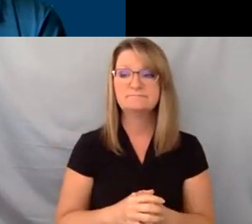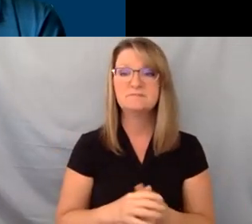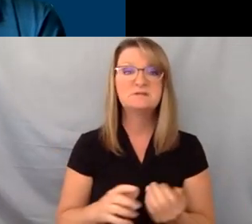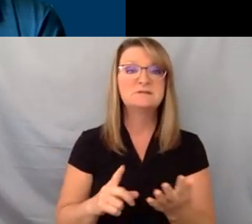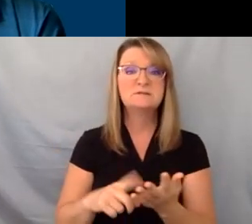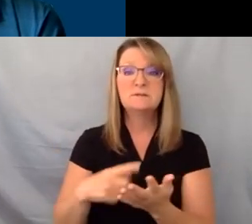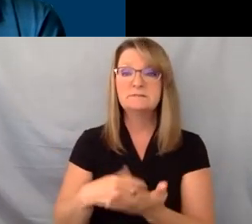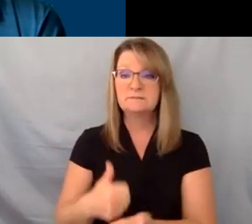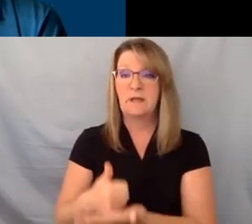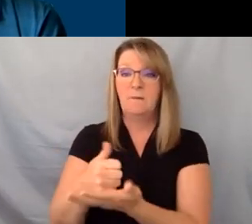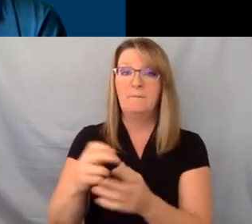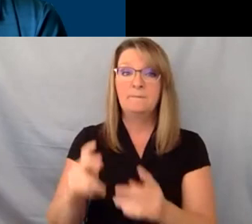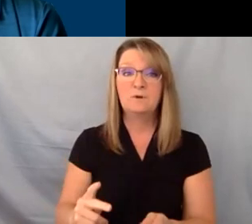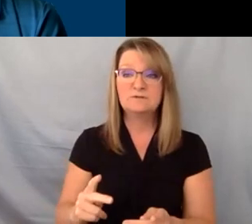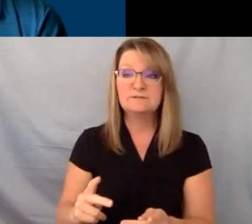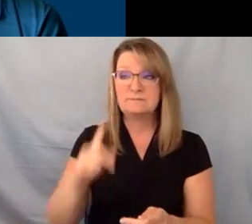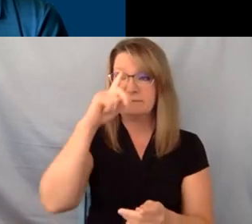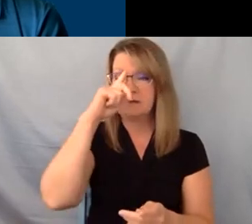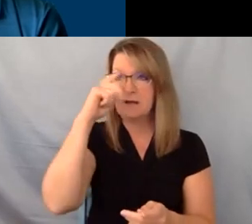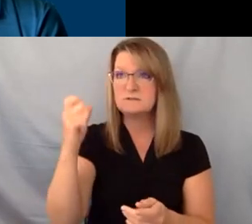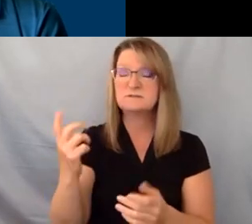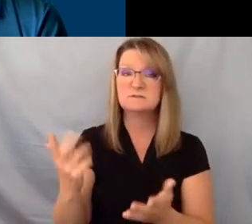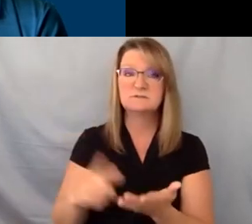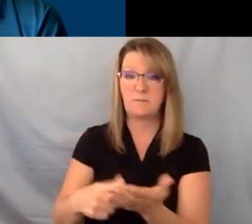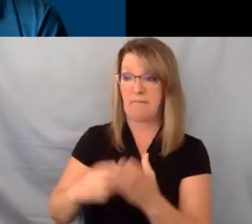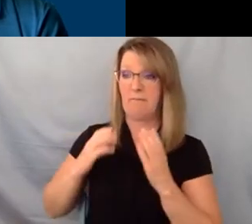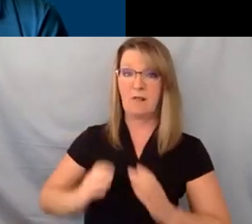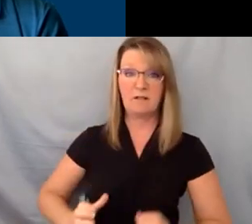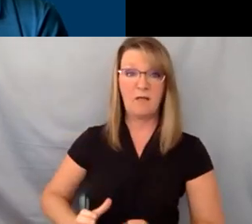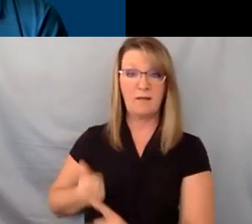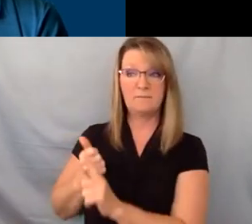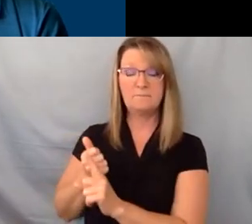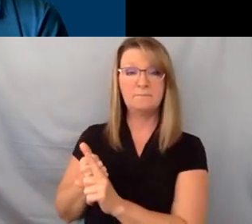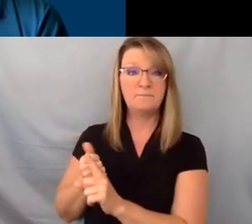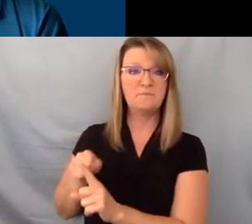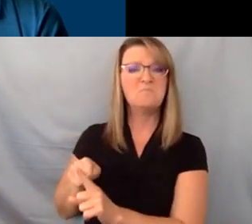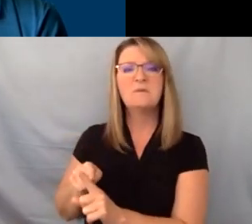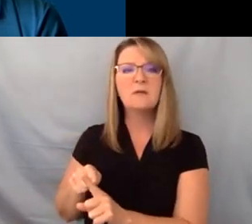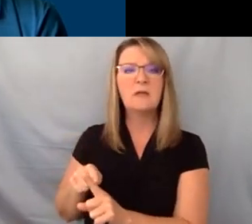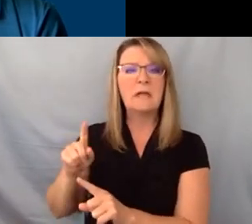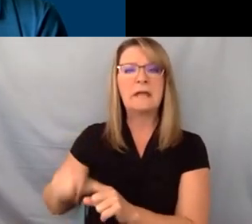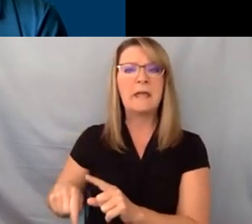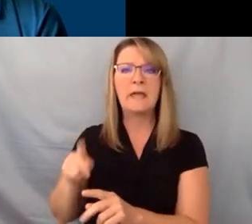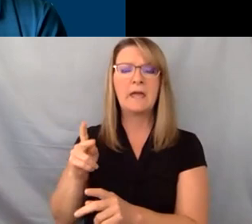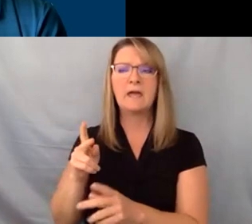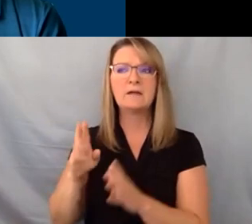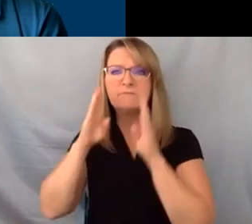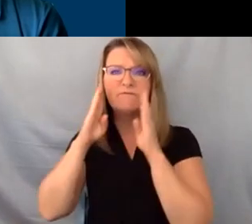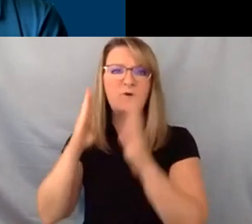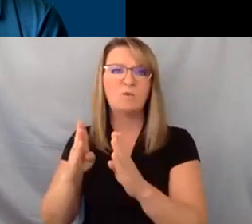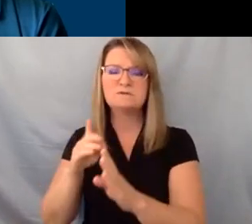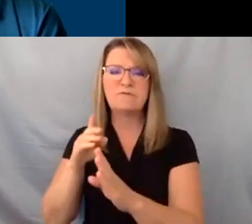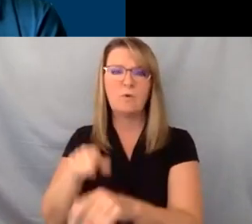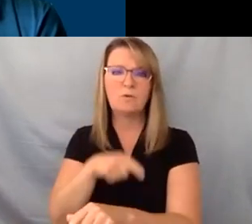helps the person because sometimes we have clients that can't keep it their attention for very long so